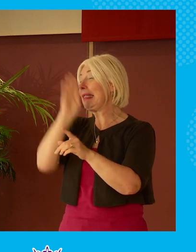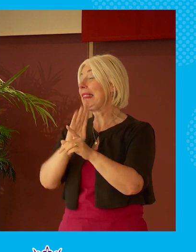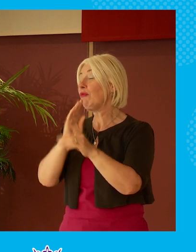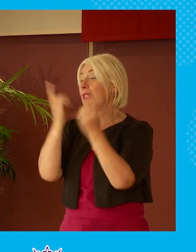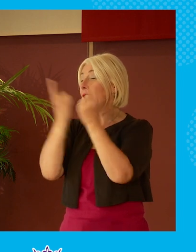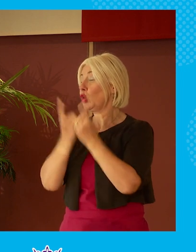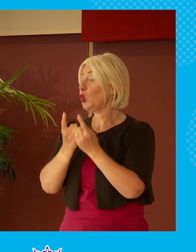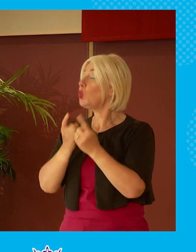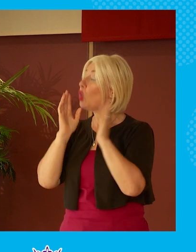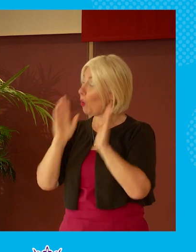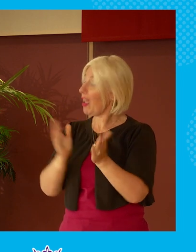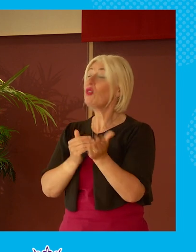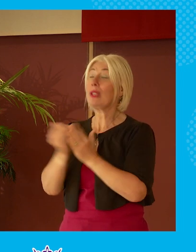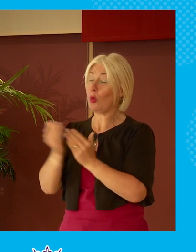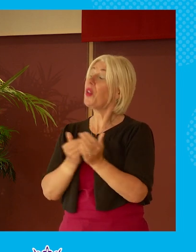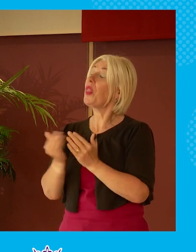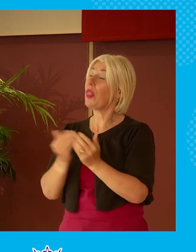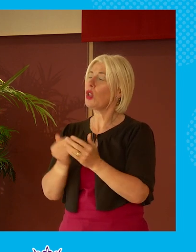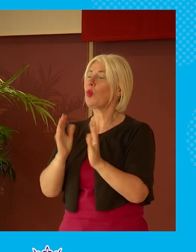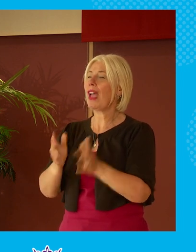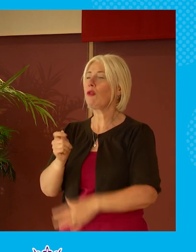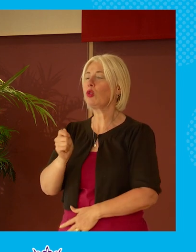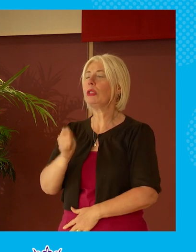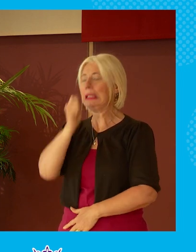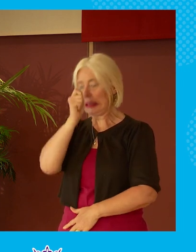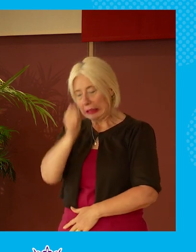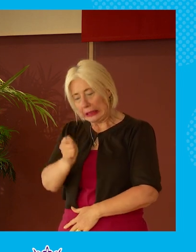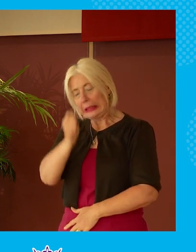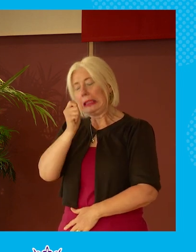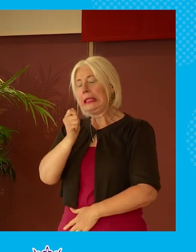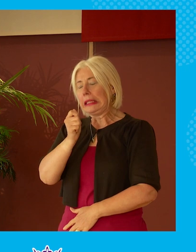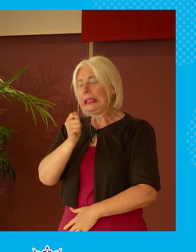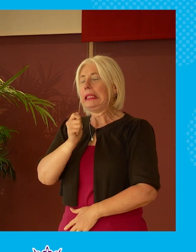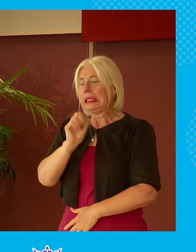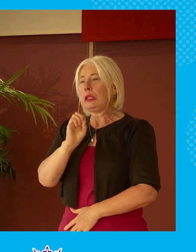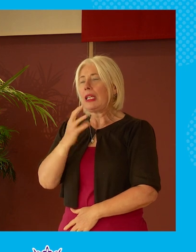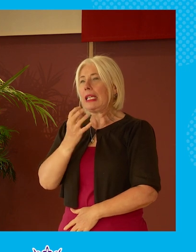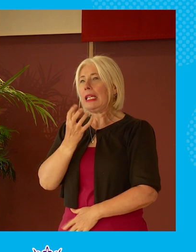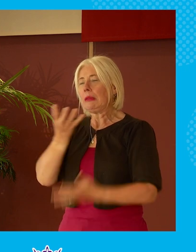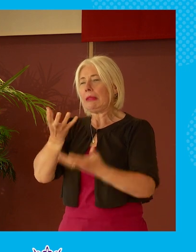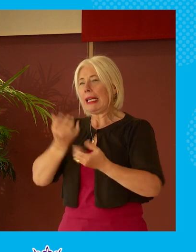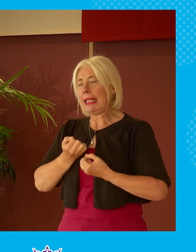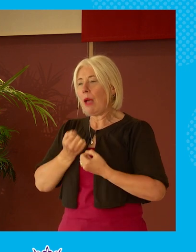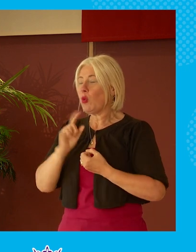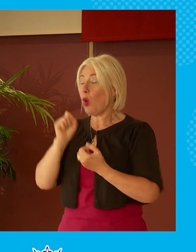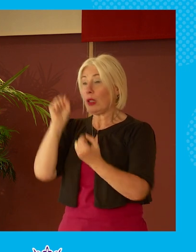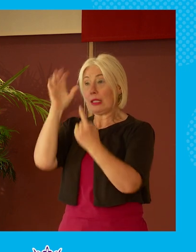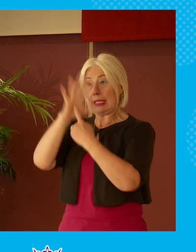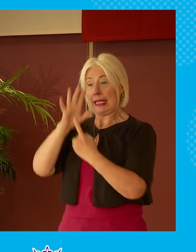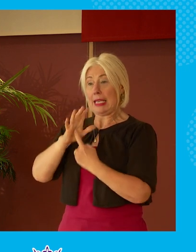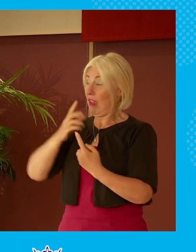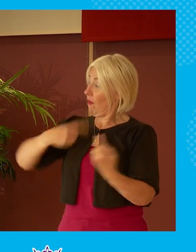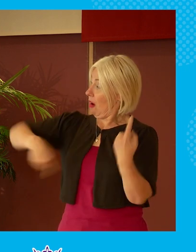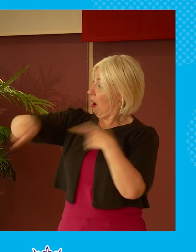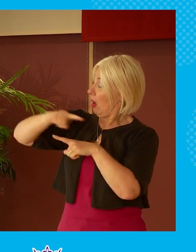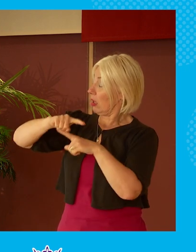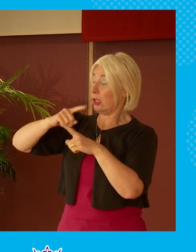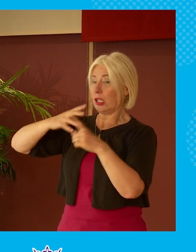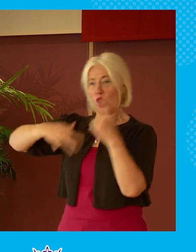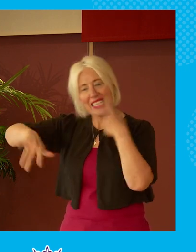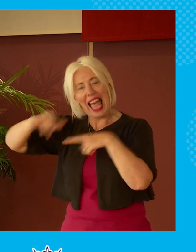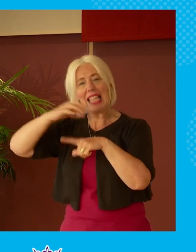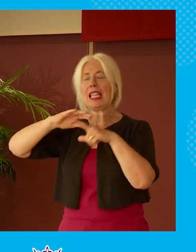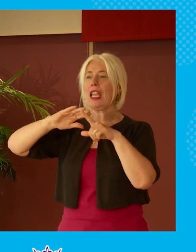to be dealt with so we we have to acknowledge the things that are of significance to us as a society as a world